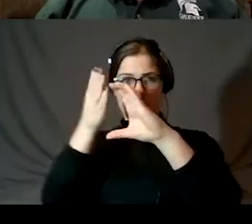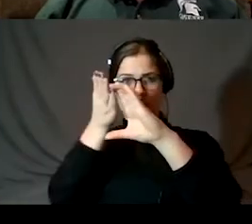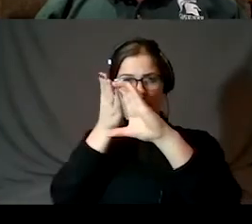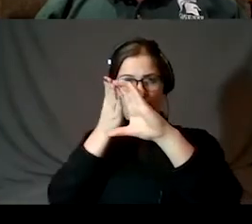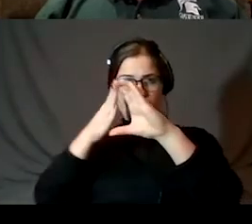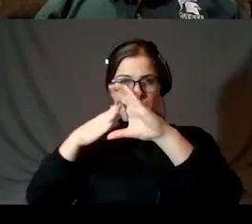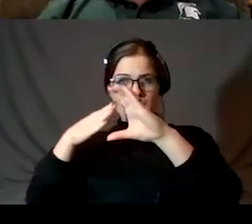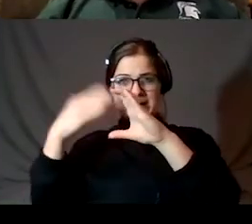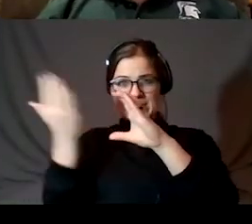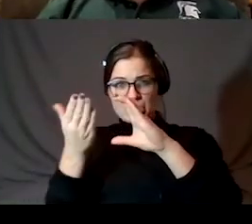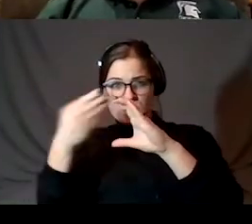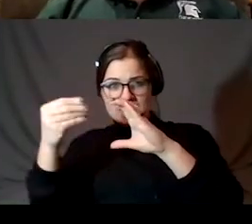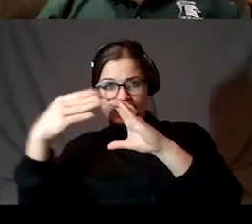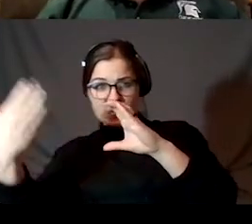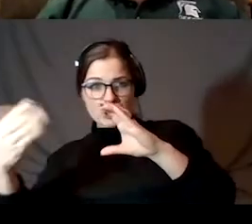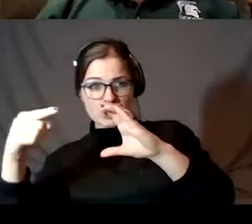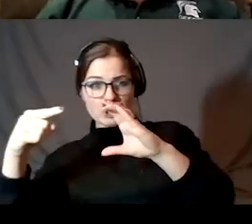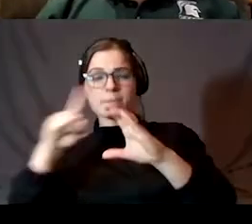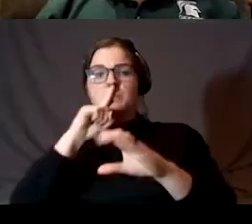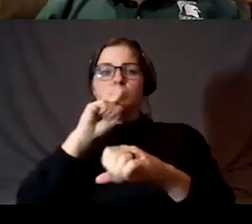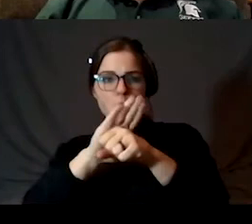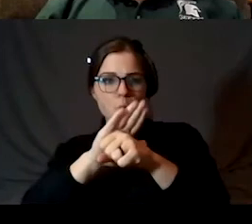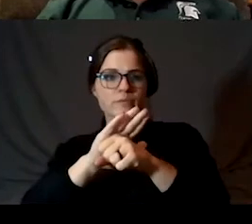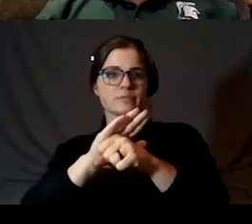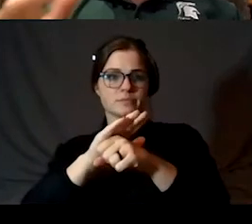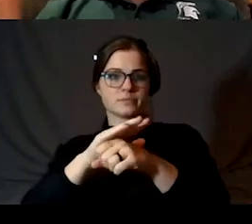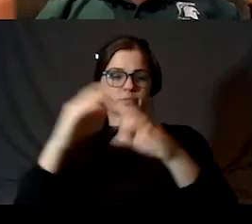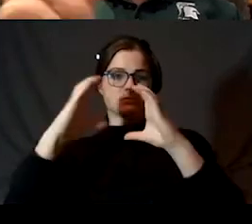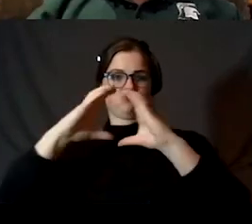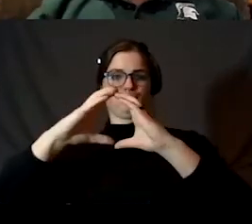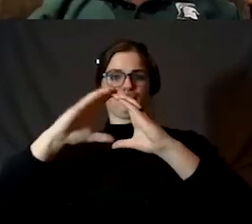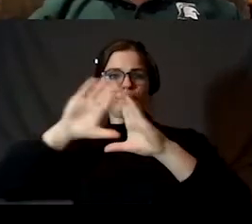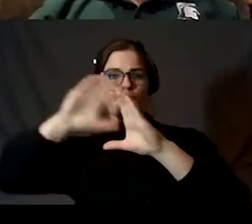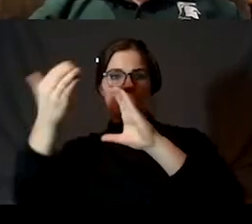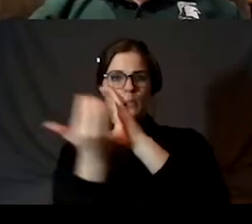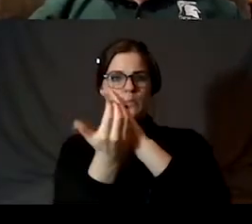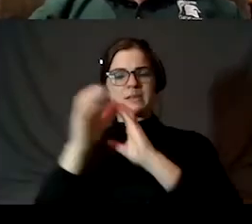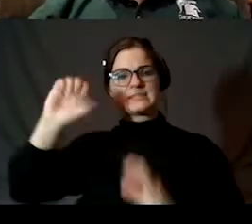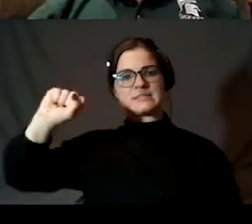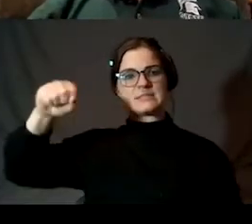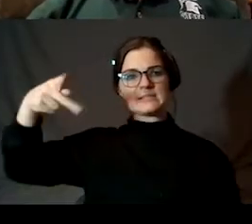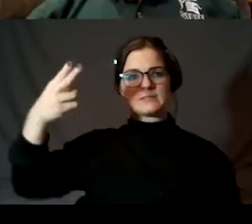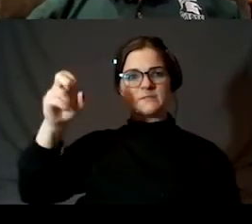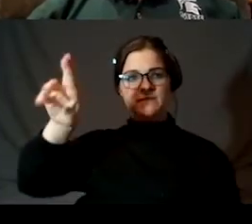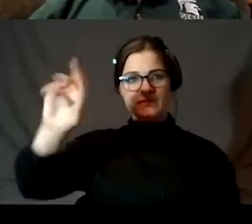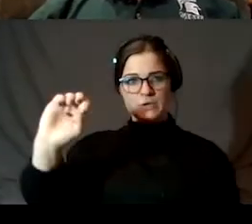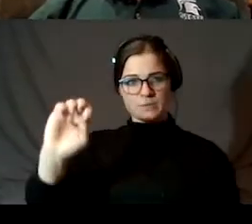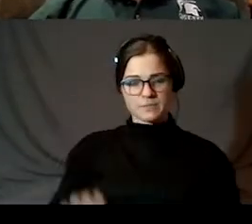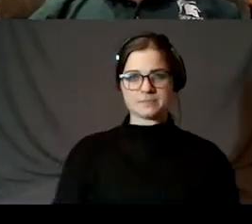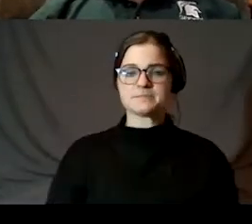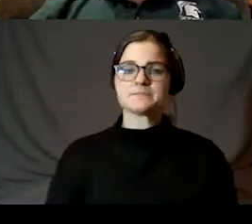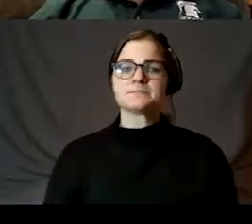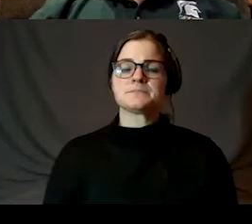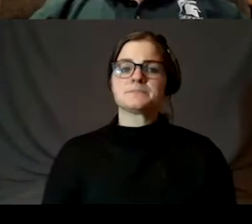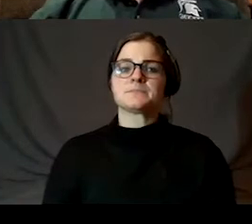here prove that the moon is round. I'm sorry, a sphere. Now let's talk about the